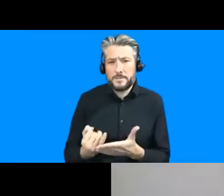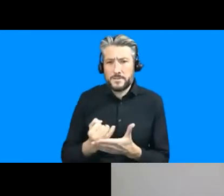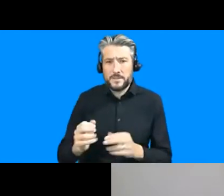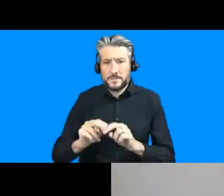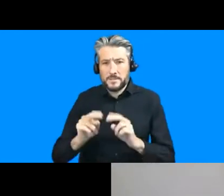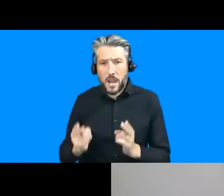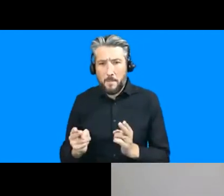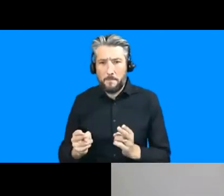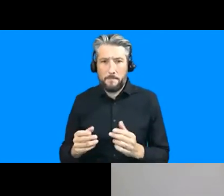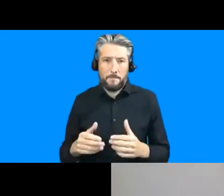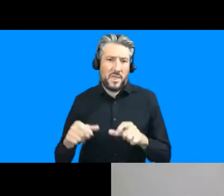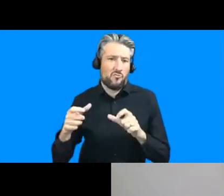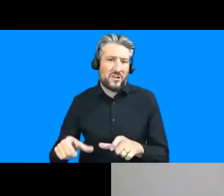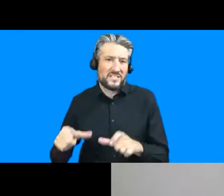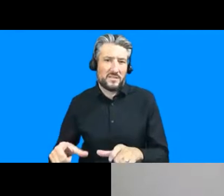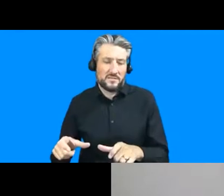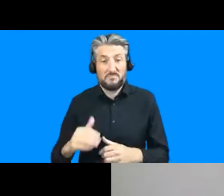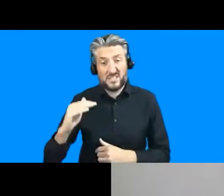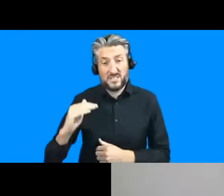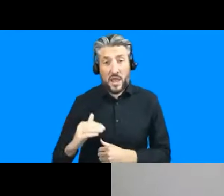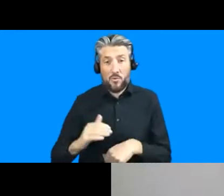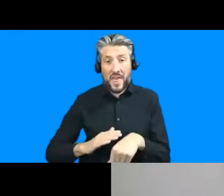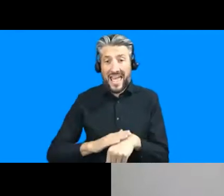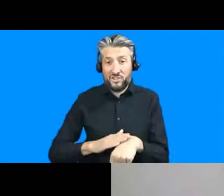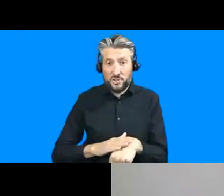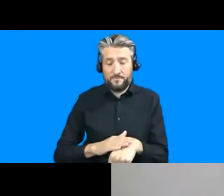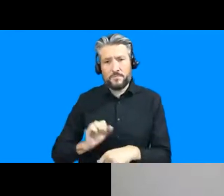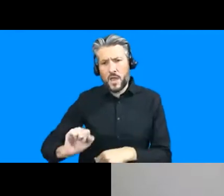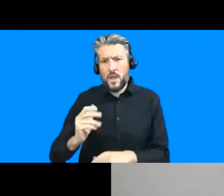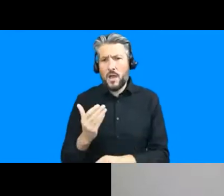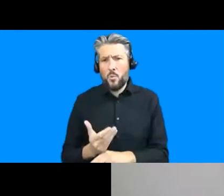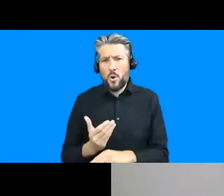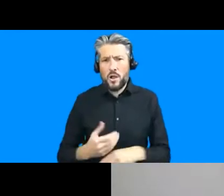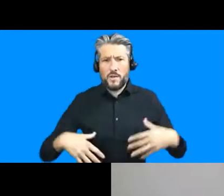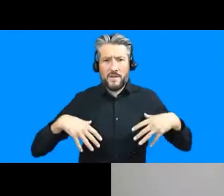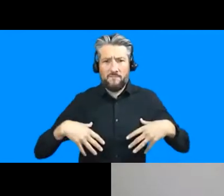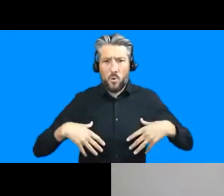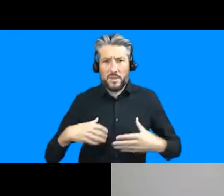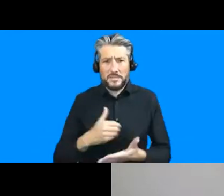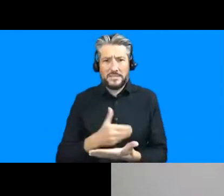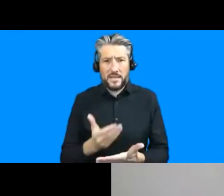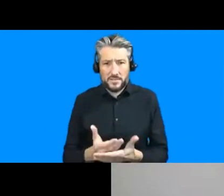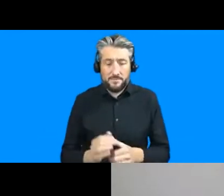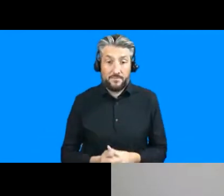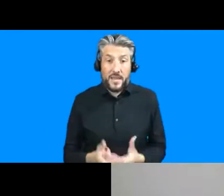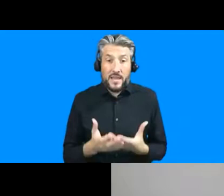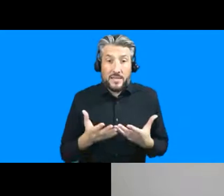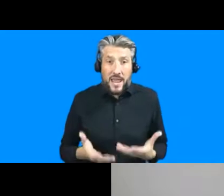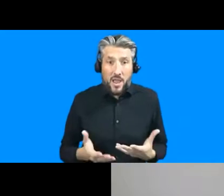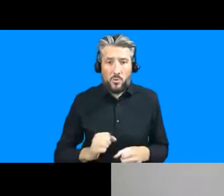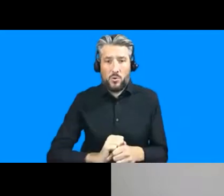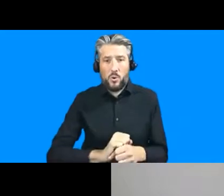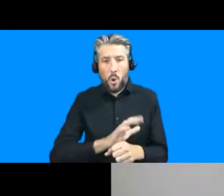it's it's more broadly work in the informal sector and in the light of the pandemic they're of course facing public health